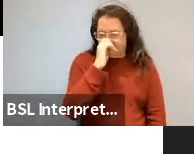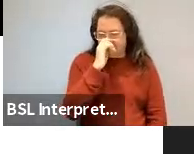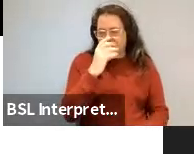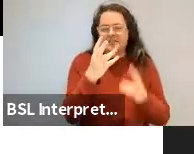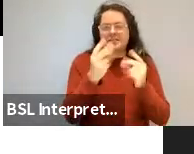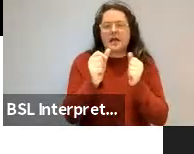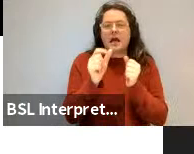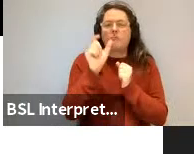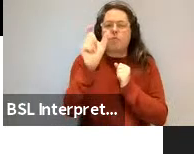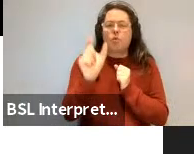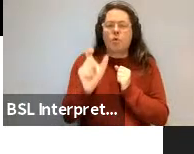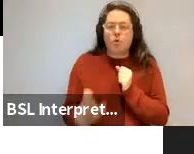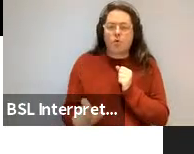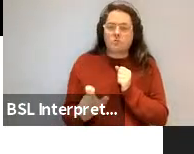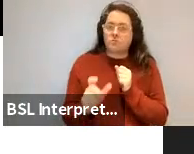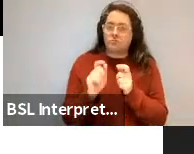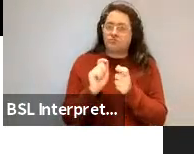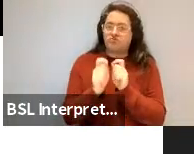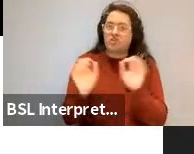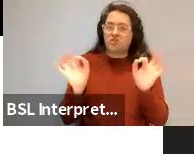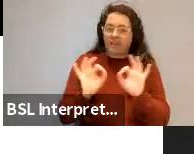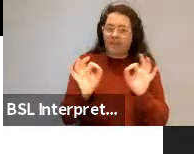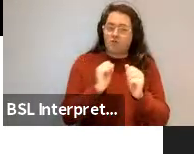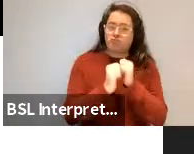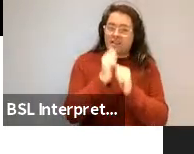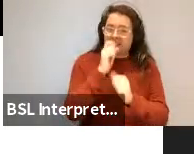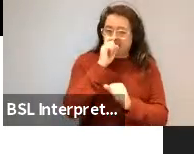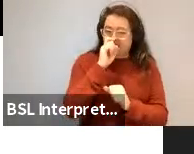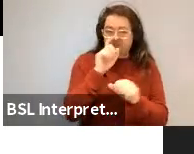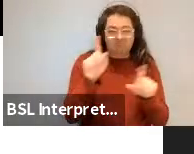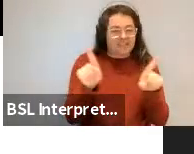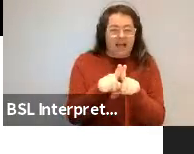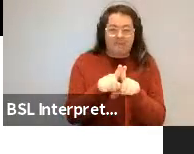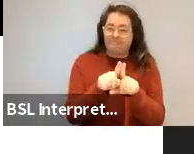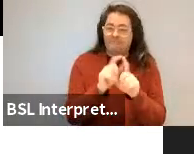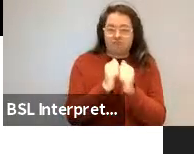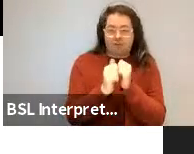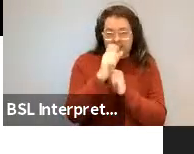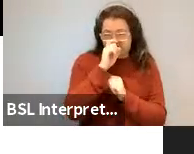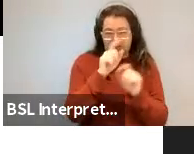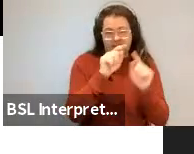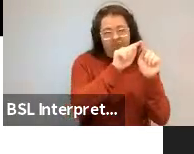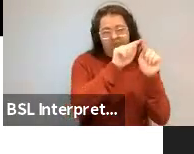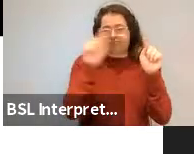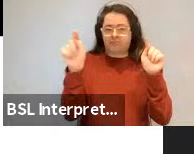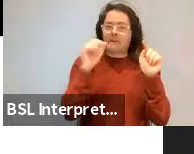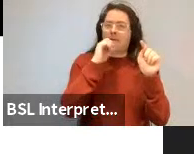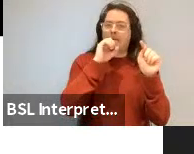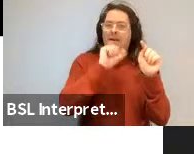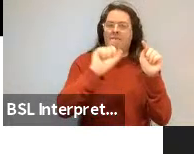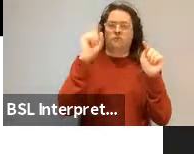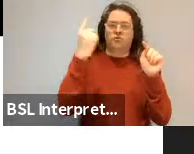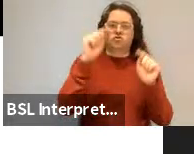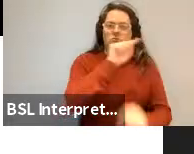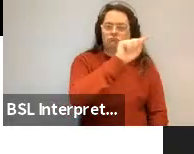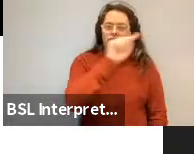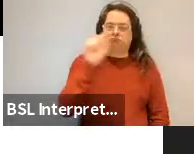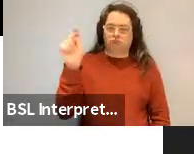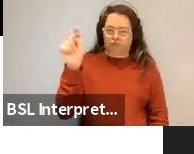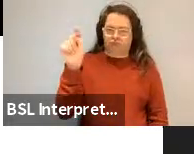for relatives have changed. So brothers and sisters is still preferred. The male first order is still preferred.